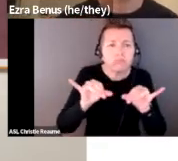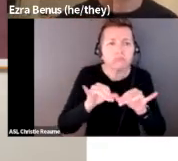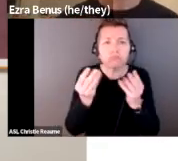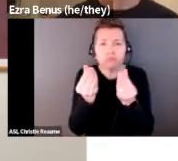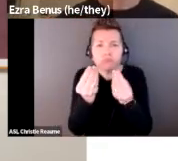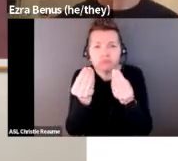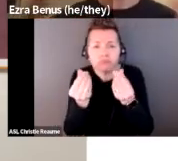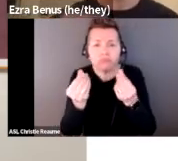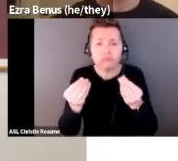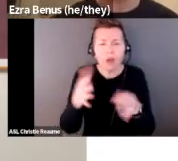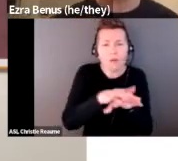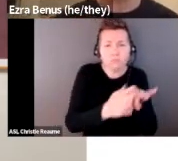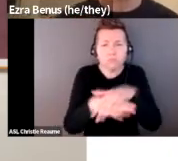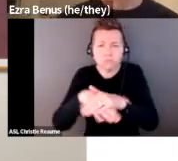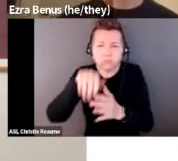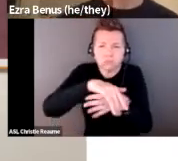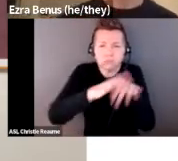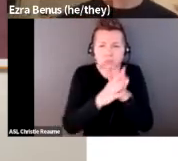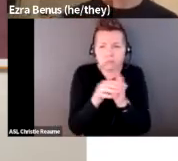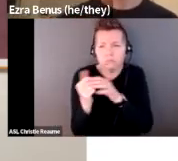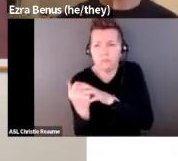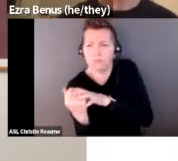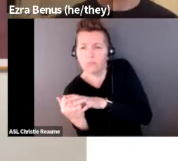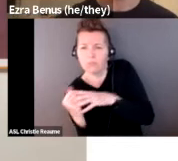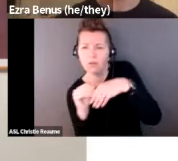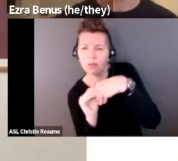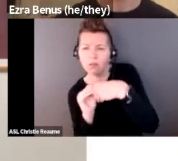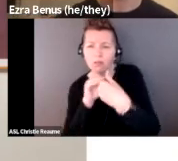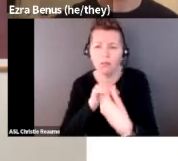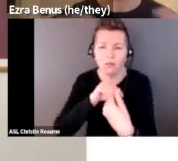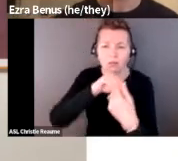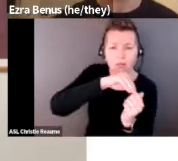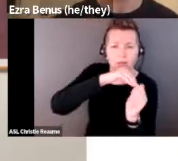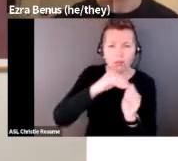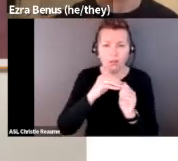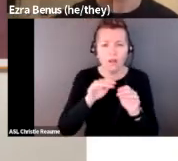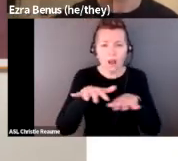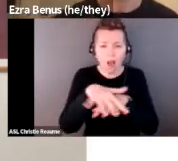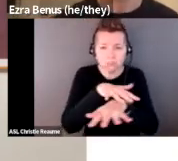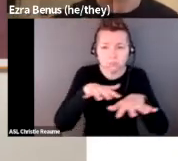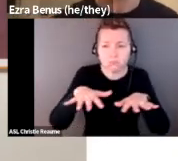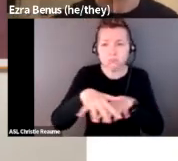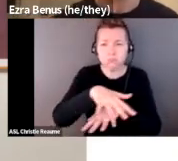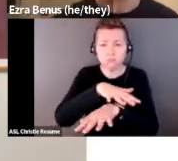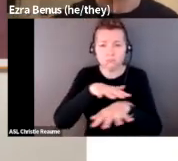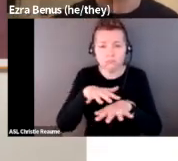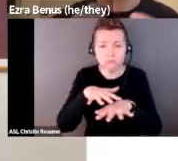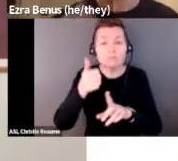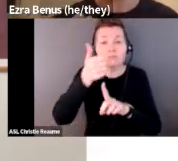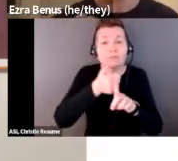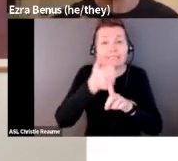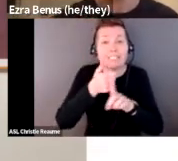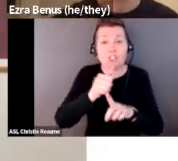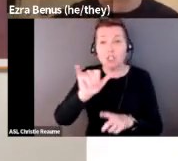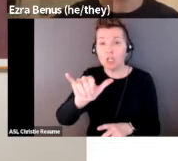and leaning on each other. But this is all made out of different yarns as well. And so, the